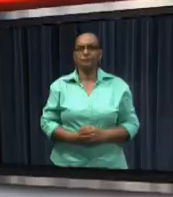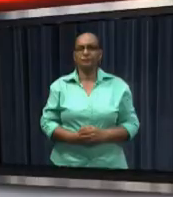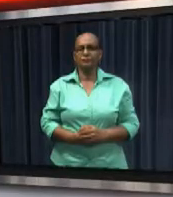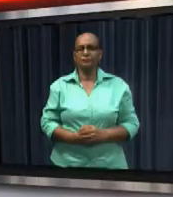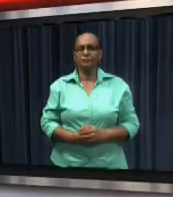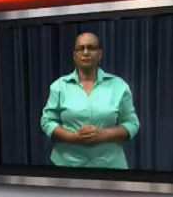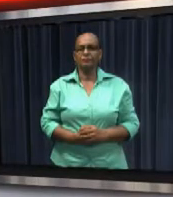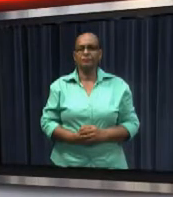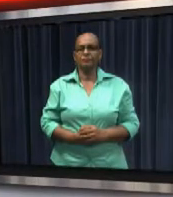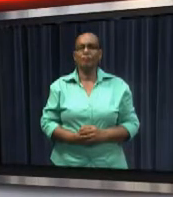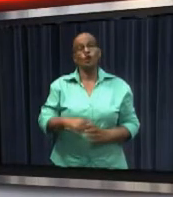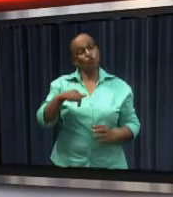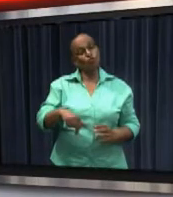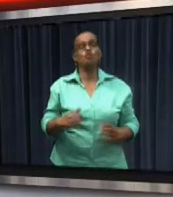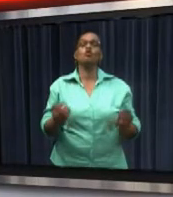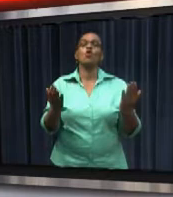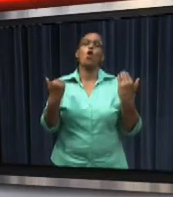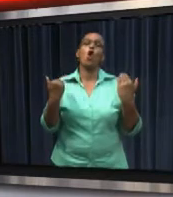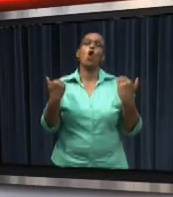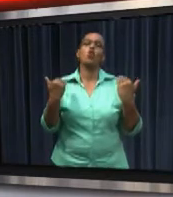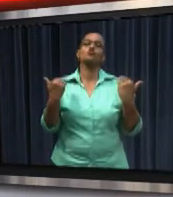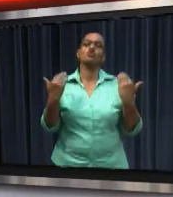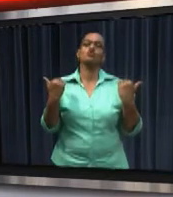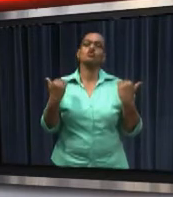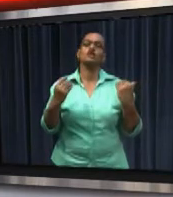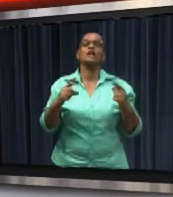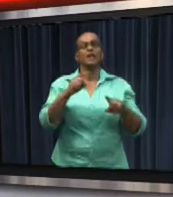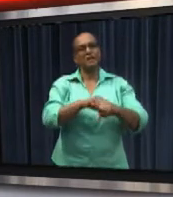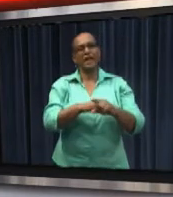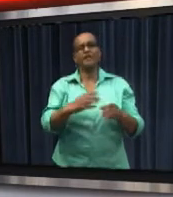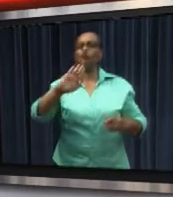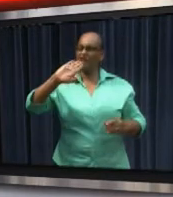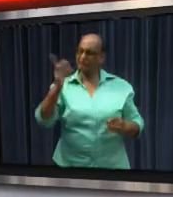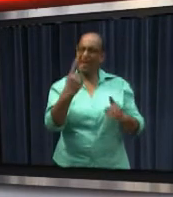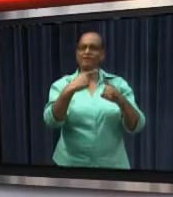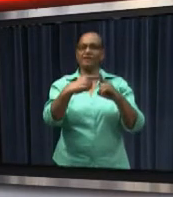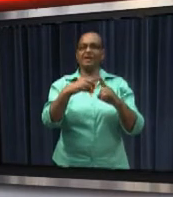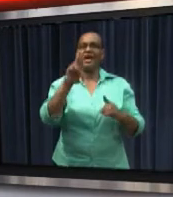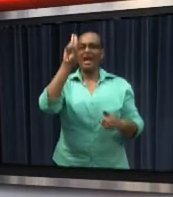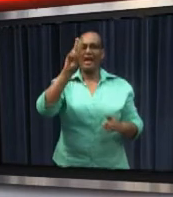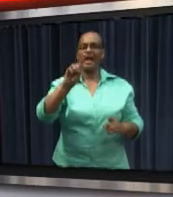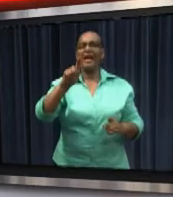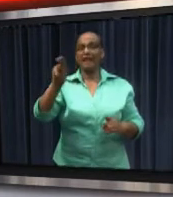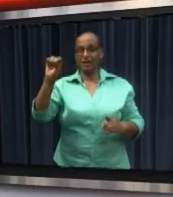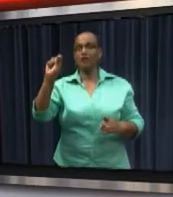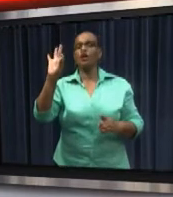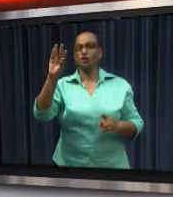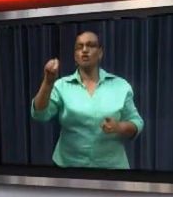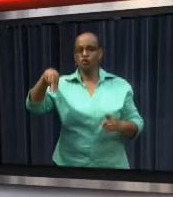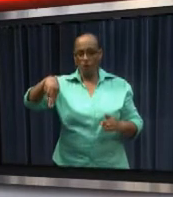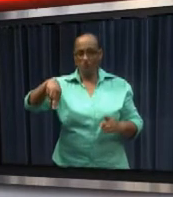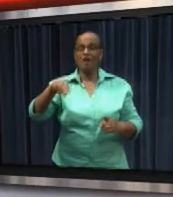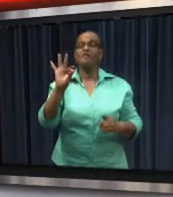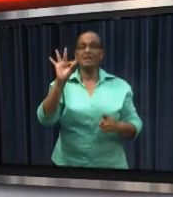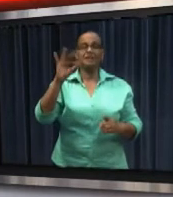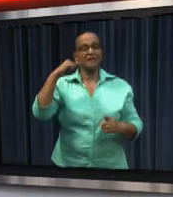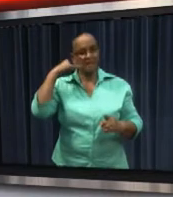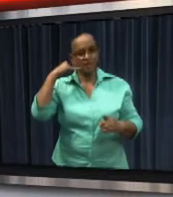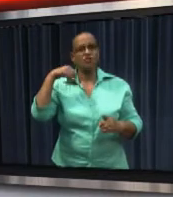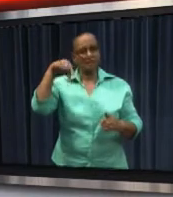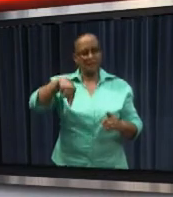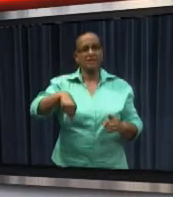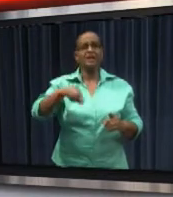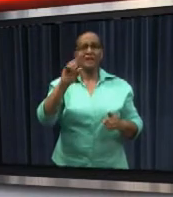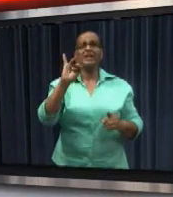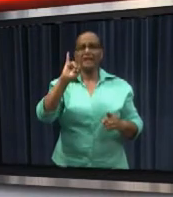It is August, time for the fifth Telesur IT Core Hackathon. The ICT Interest Organization IT Core